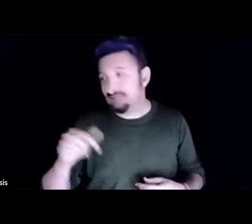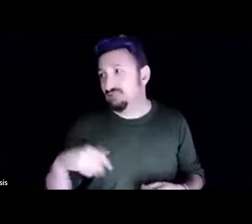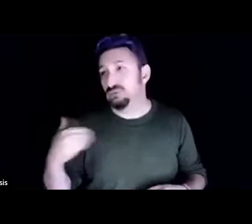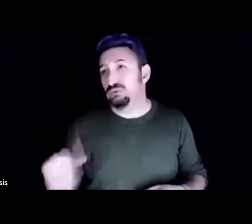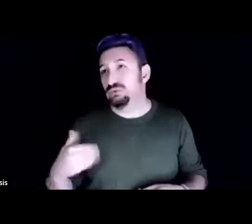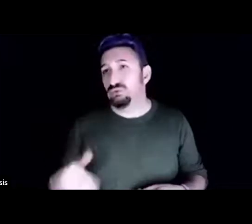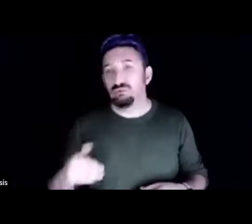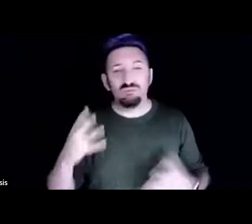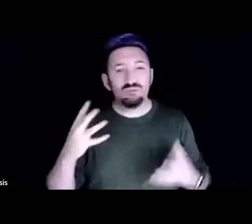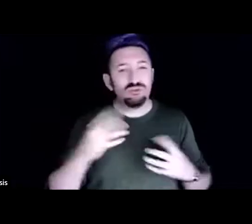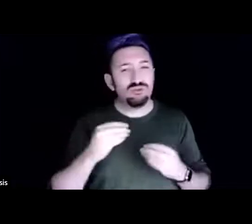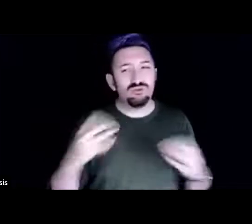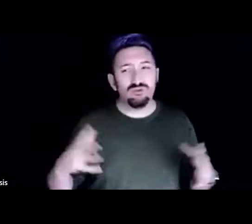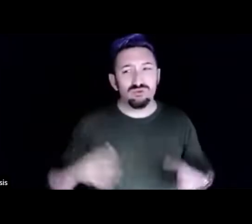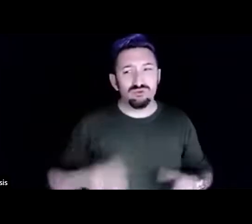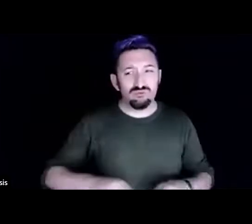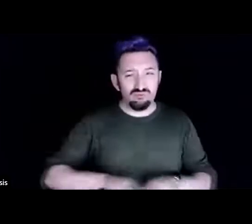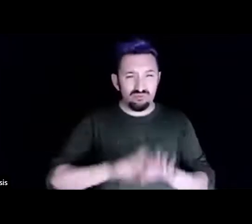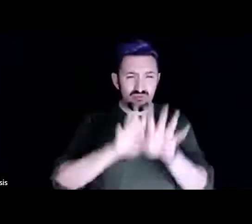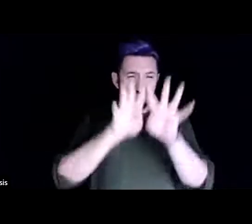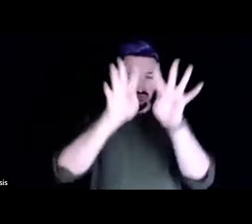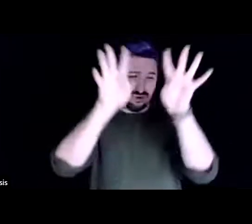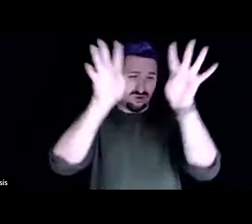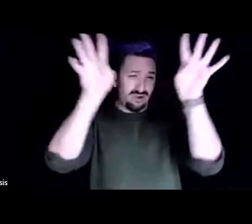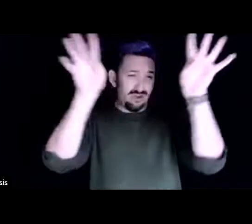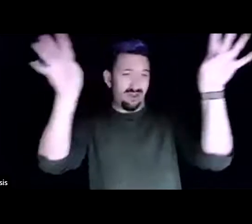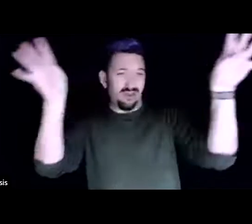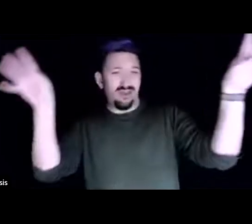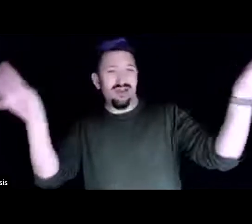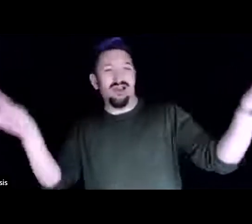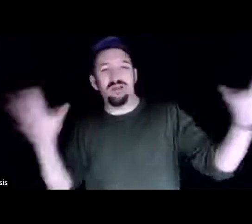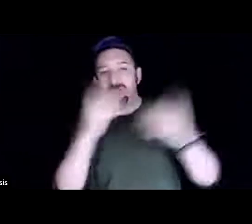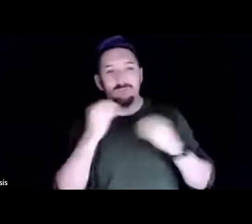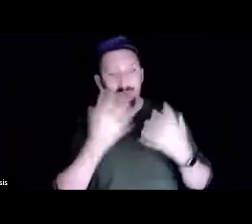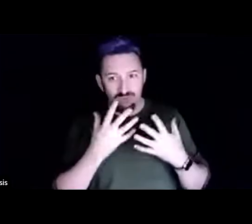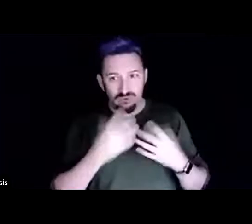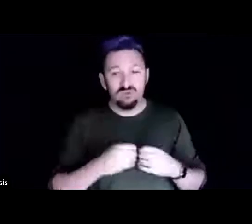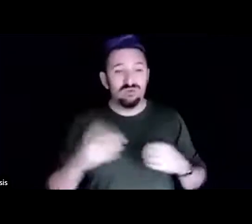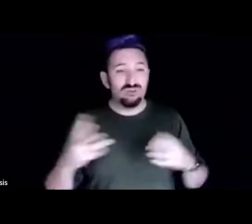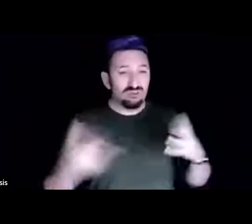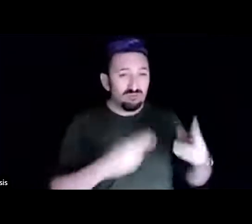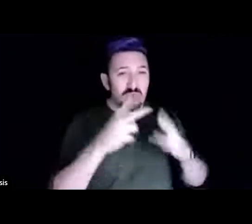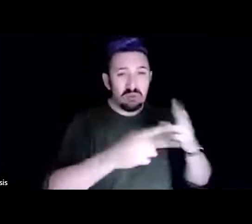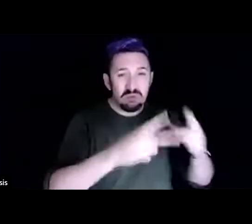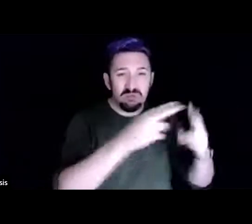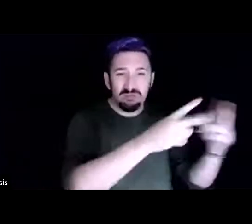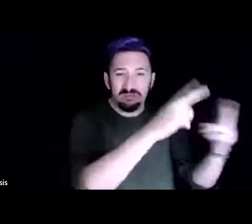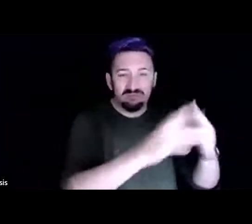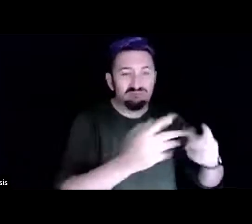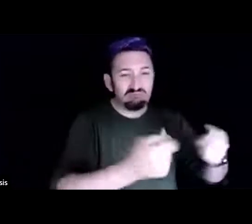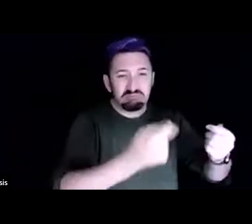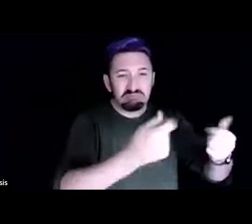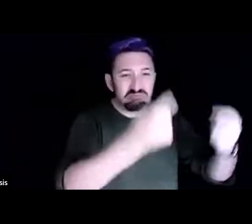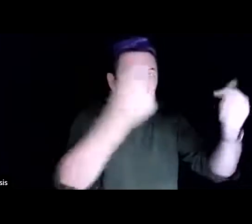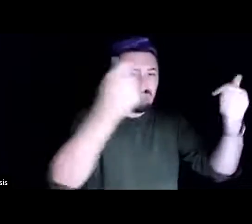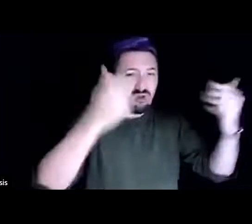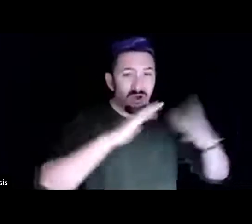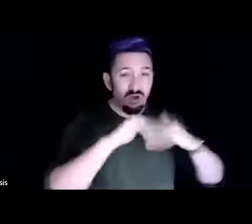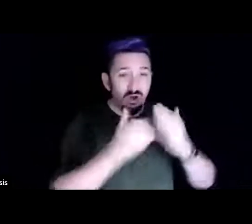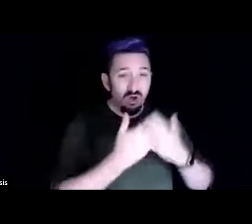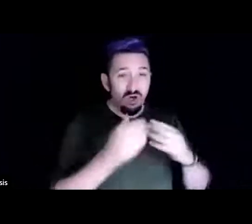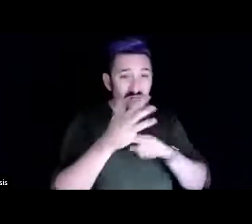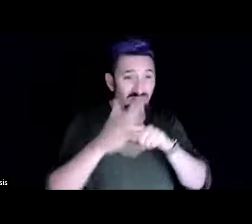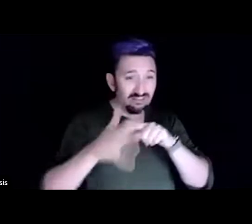they were royal and glorious and we took big bags and we went and picked all the leaves and the kids were